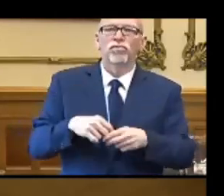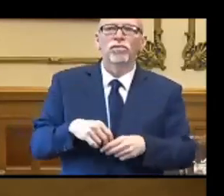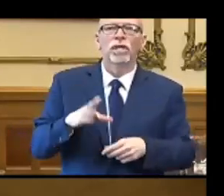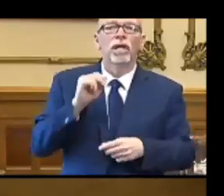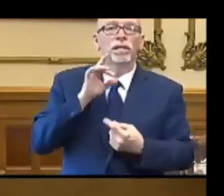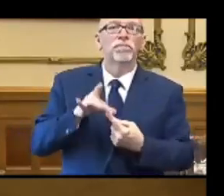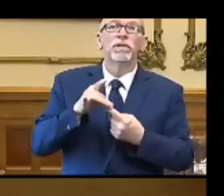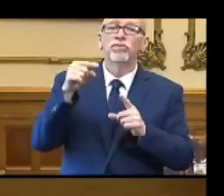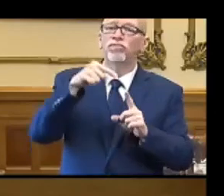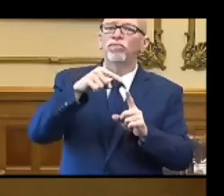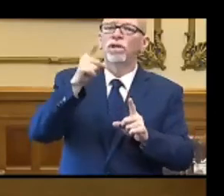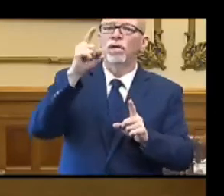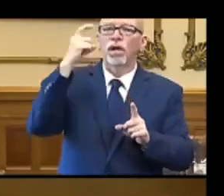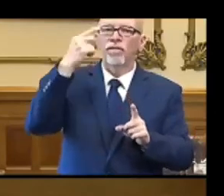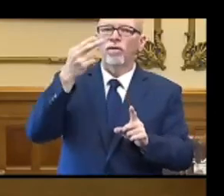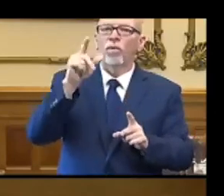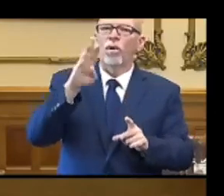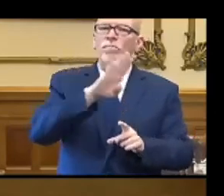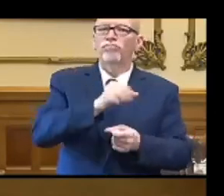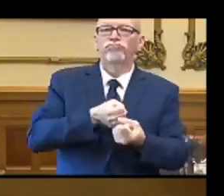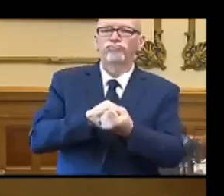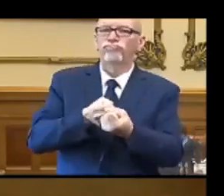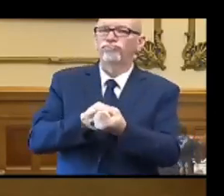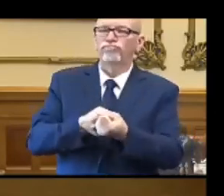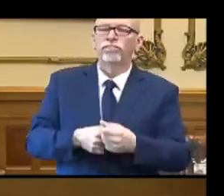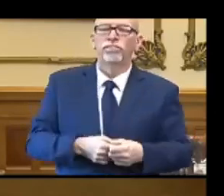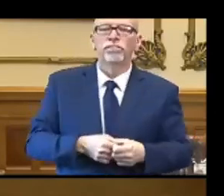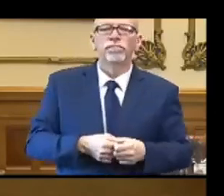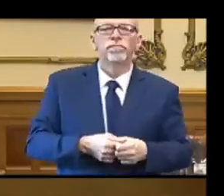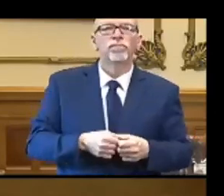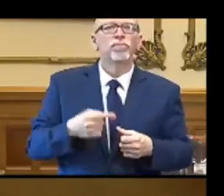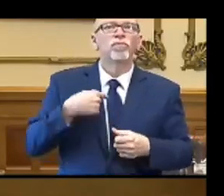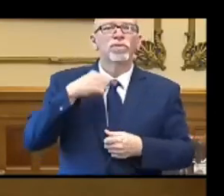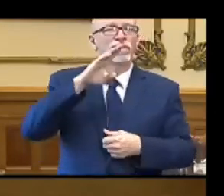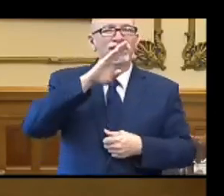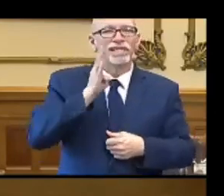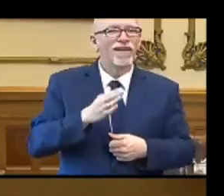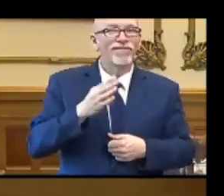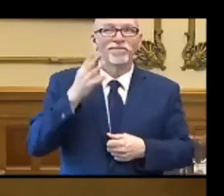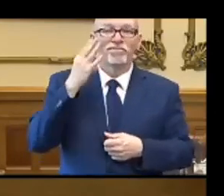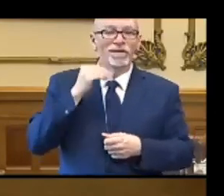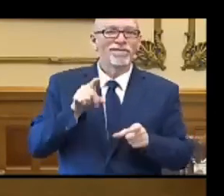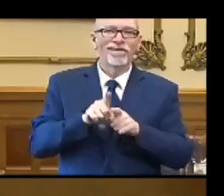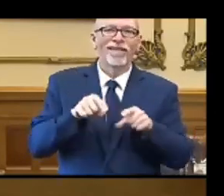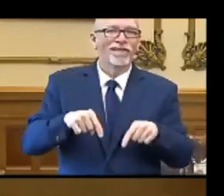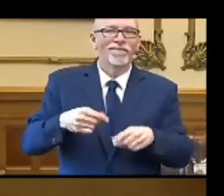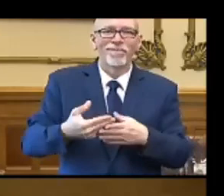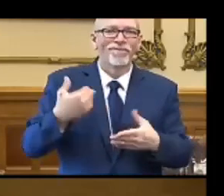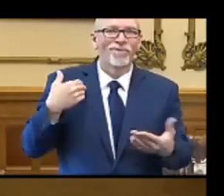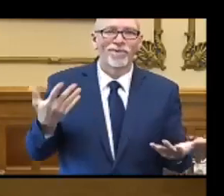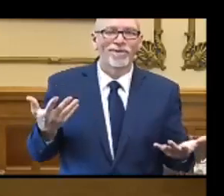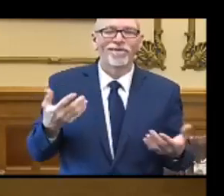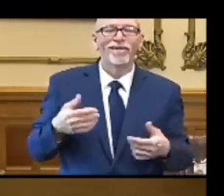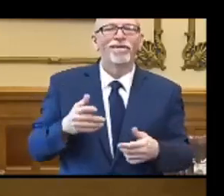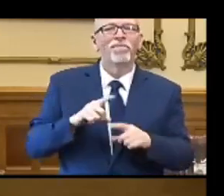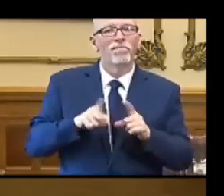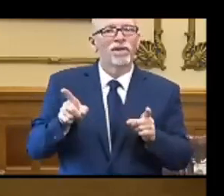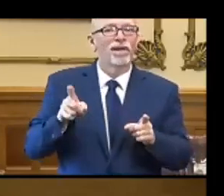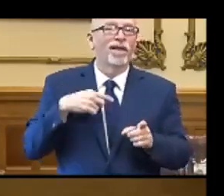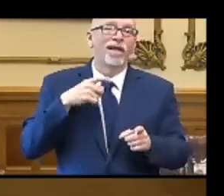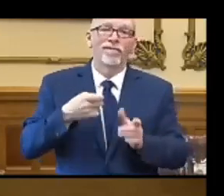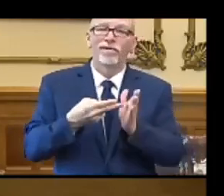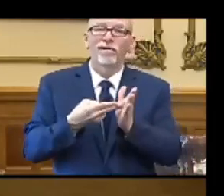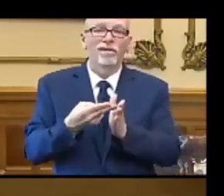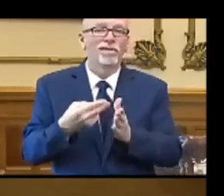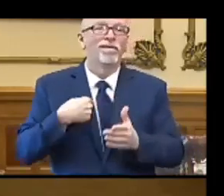Governor Holcomb for his continued support. You know, we have never experienced anything like this before, but I have to tell you, I